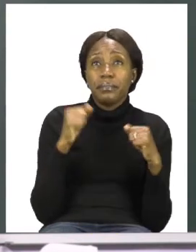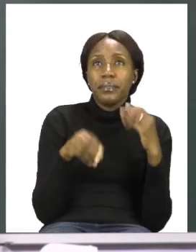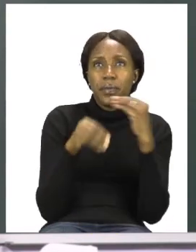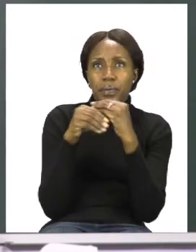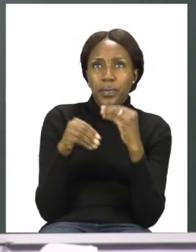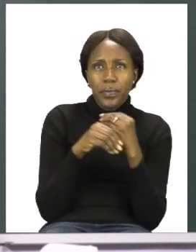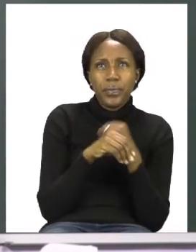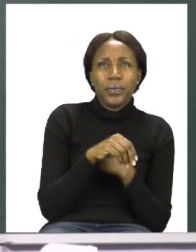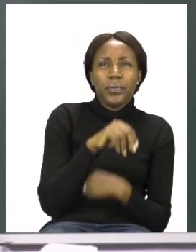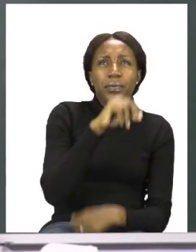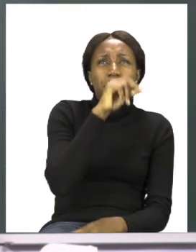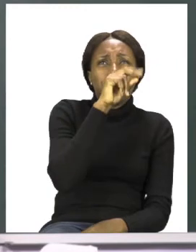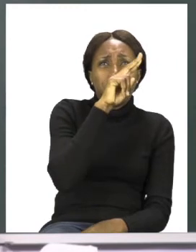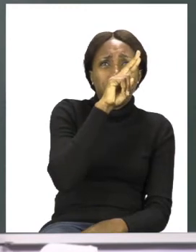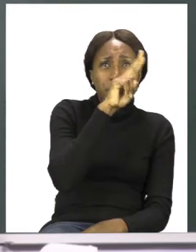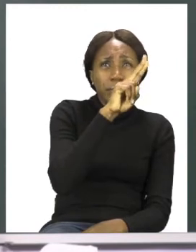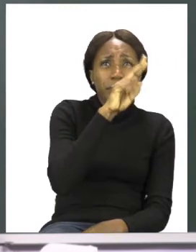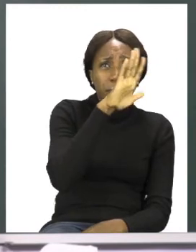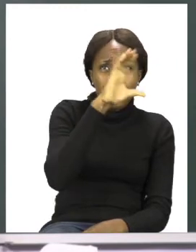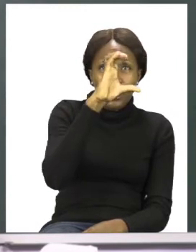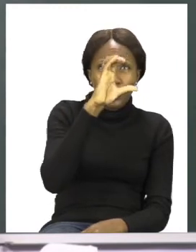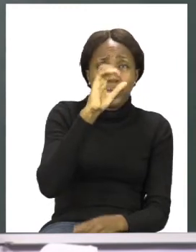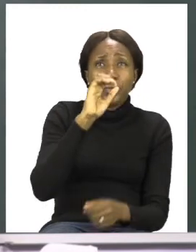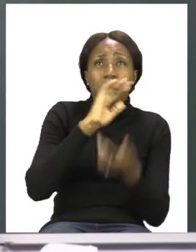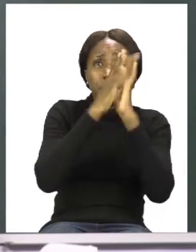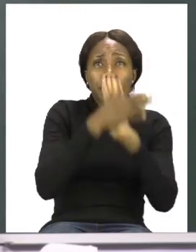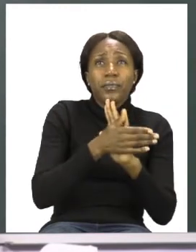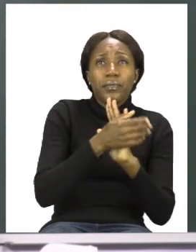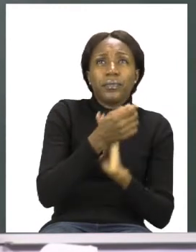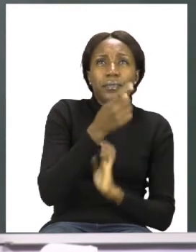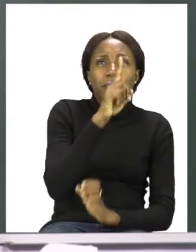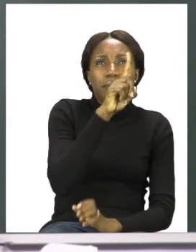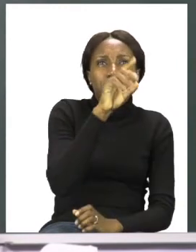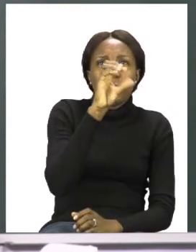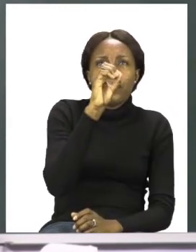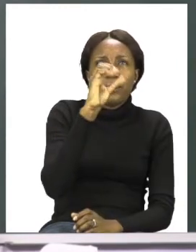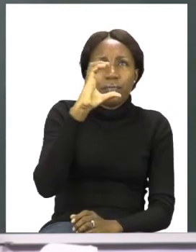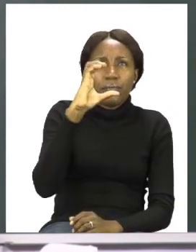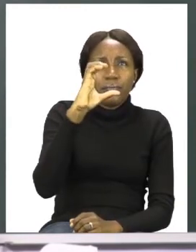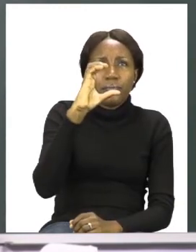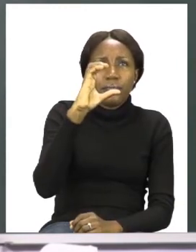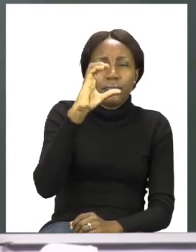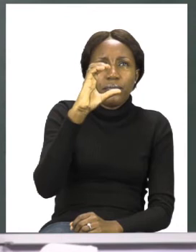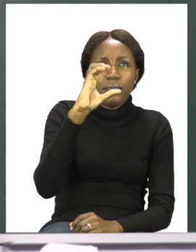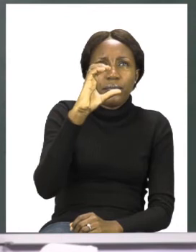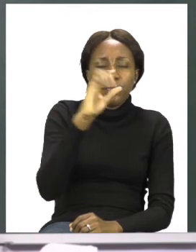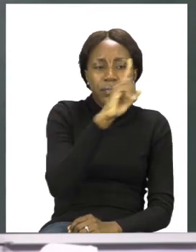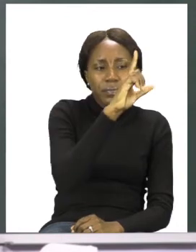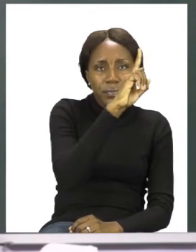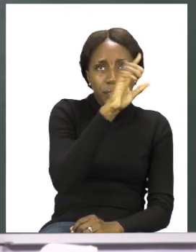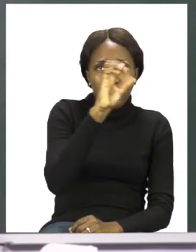five cent coins, I will get ten cents. Now, this one is a ten